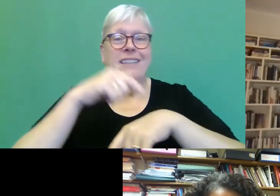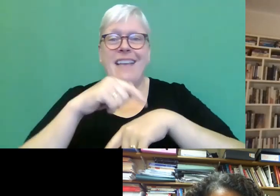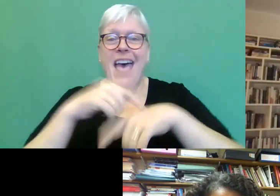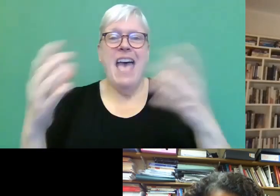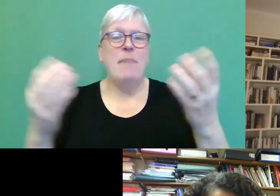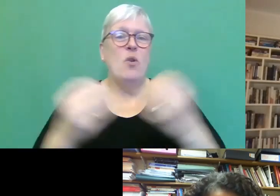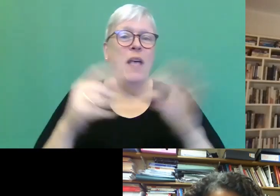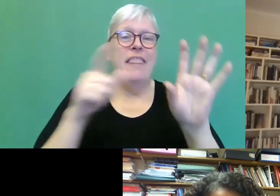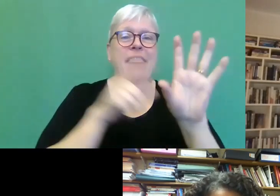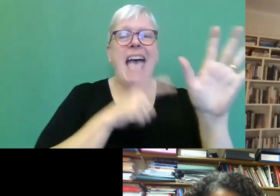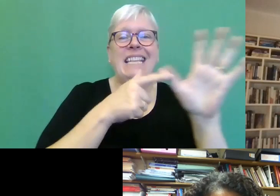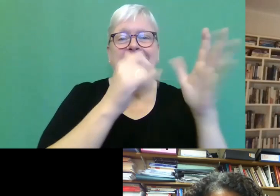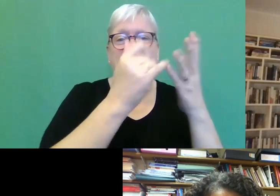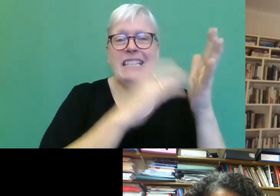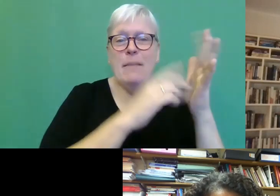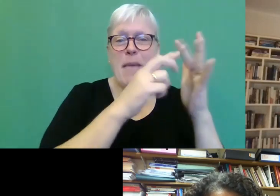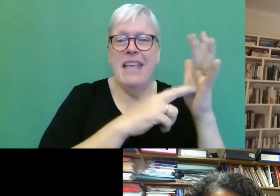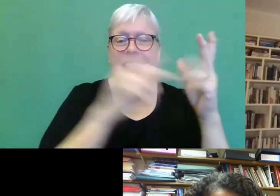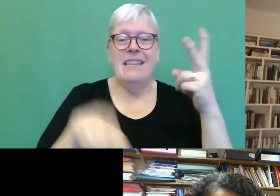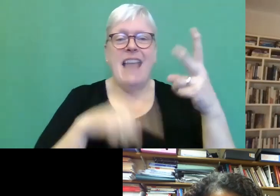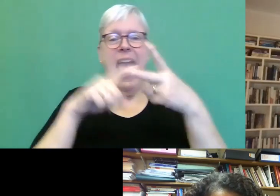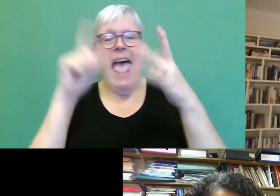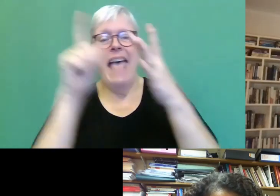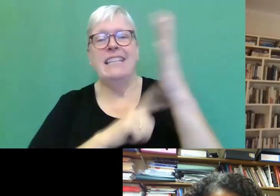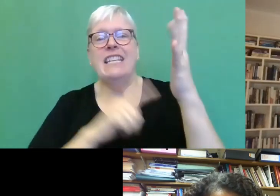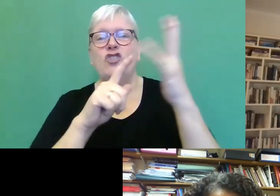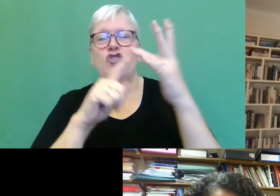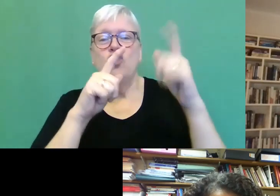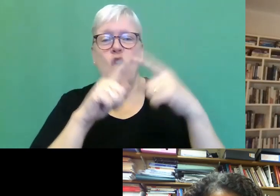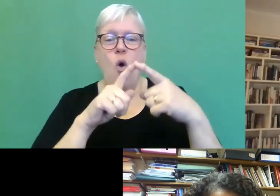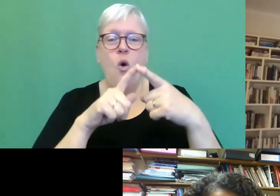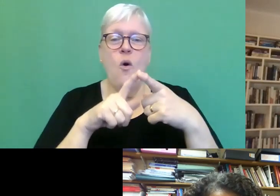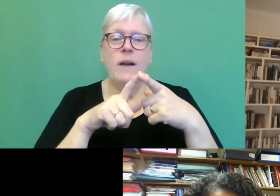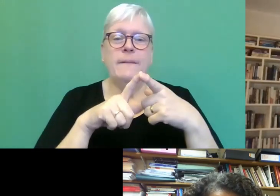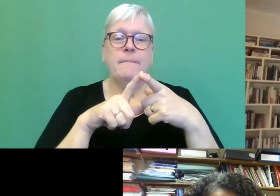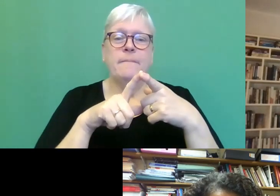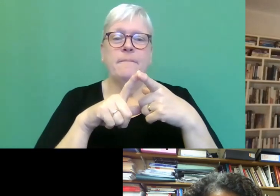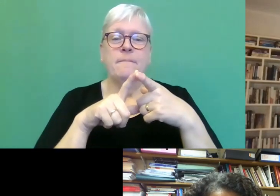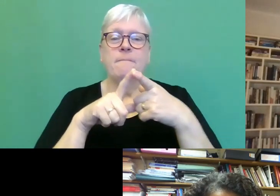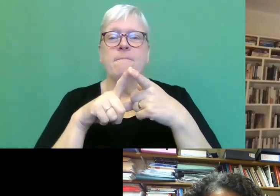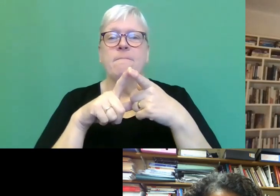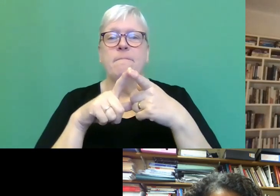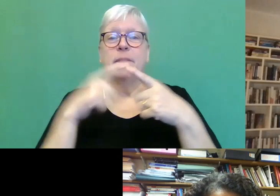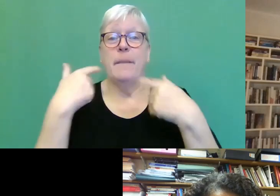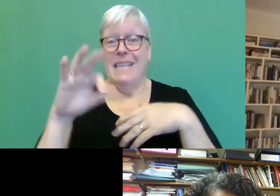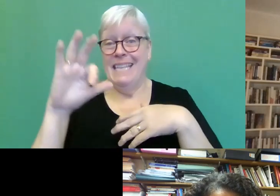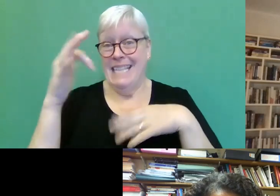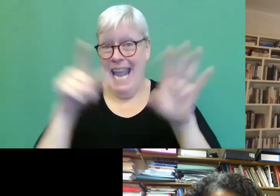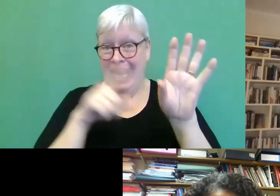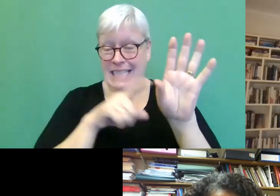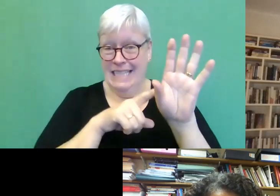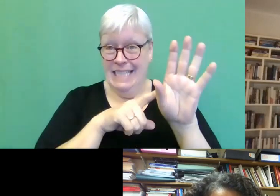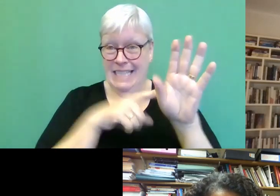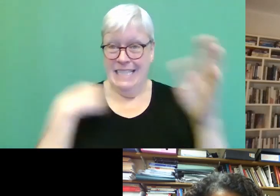Yasmin and Joe. And actually, although it's been 10 years since my last book came